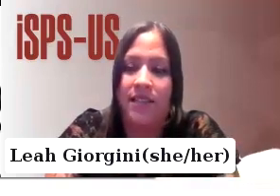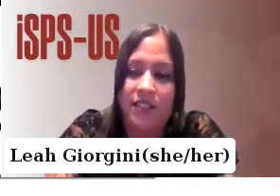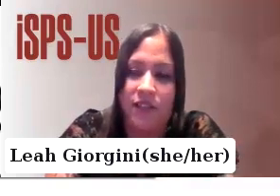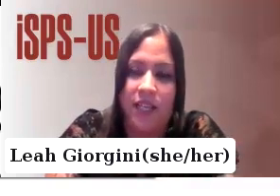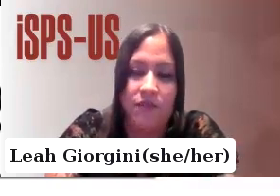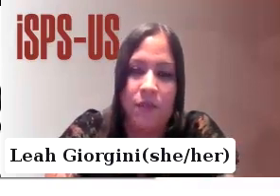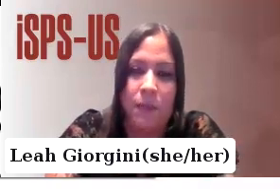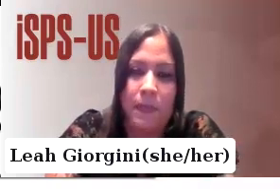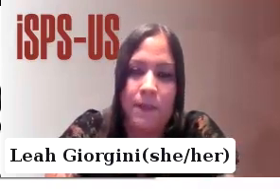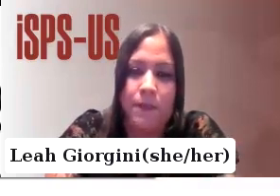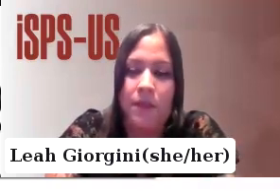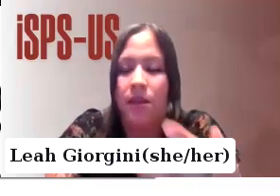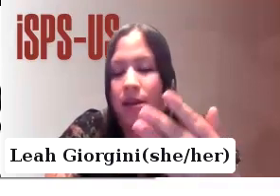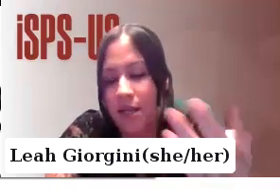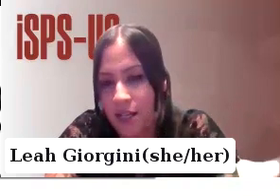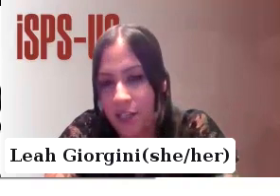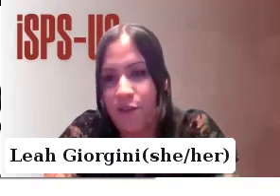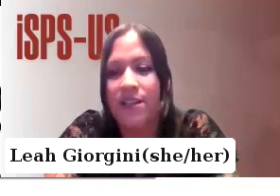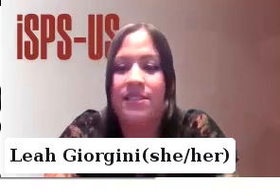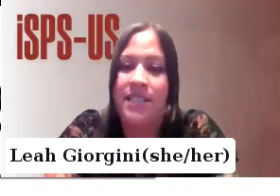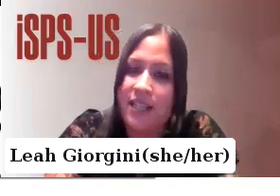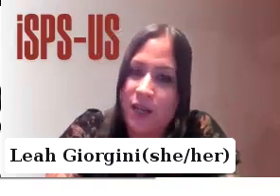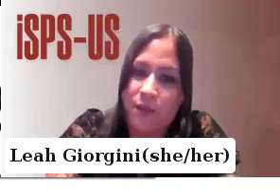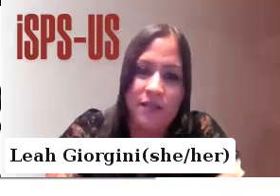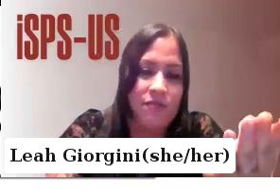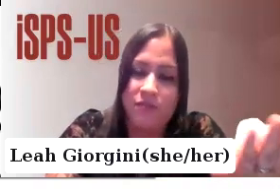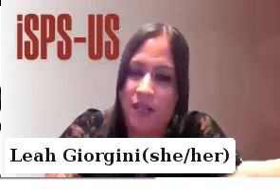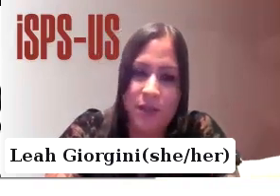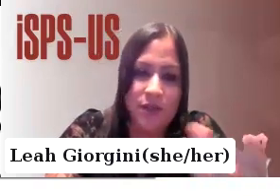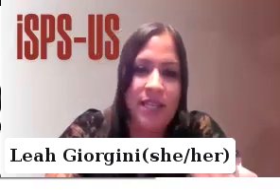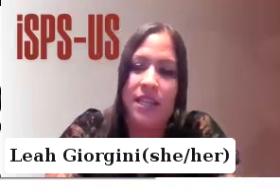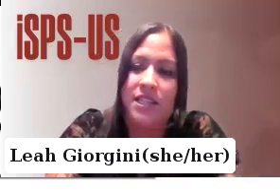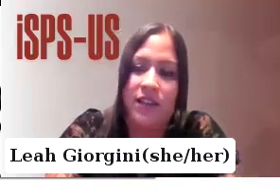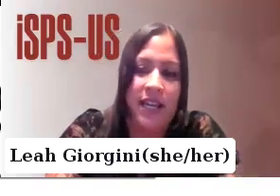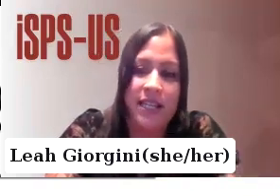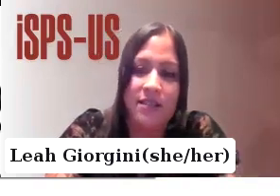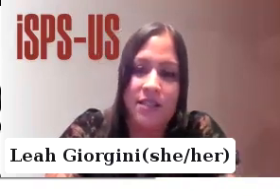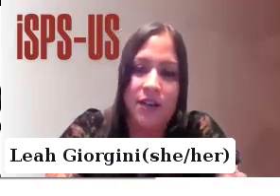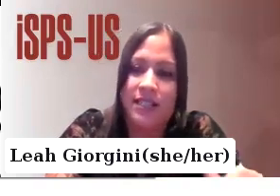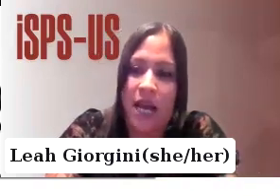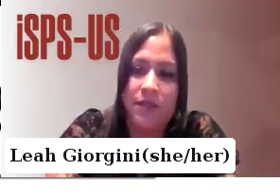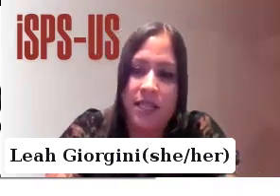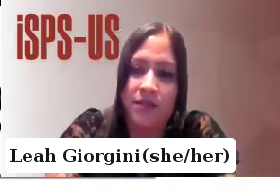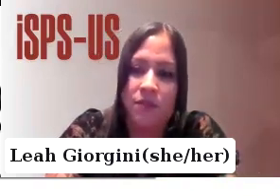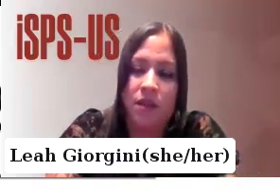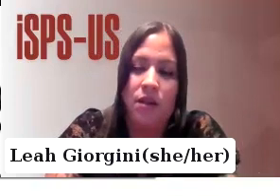clients effectively i can't go over it in detail but you'll see here the different headings so adapting